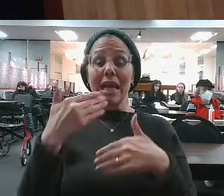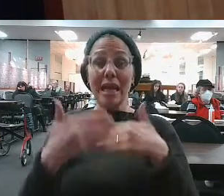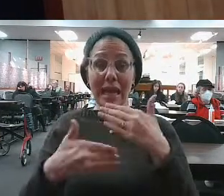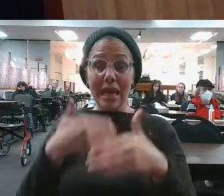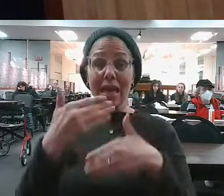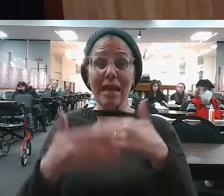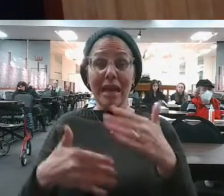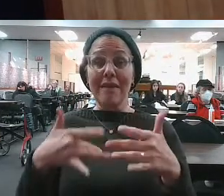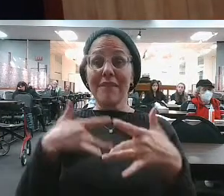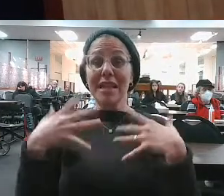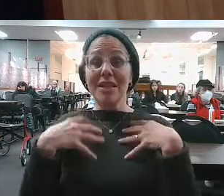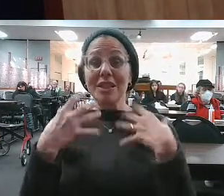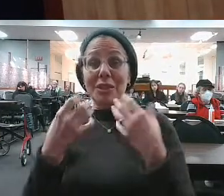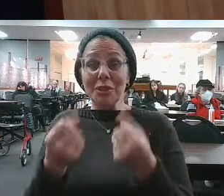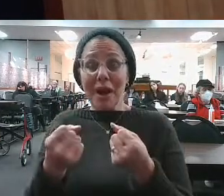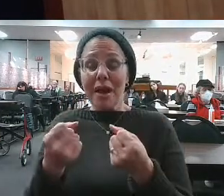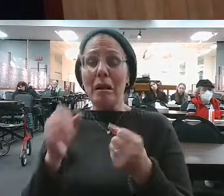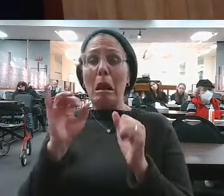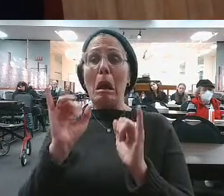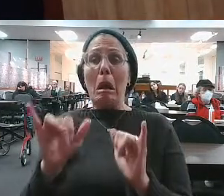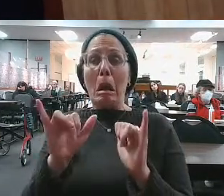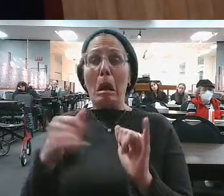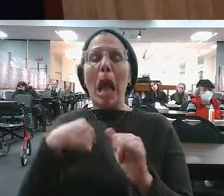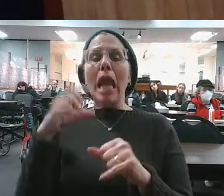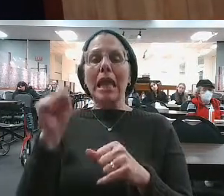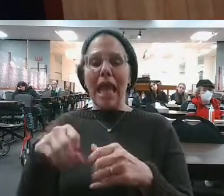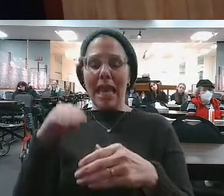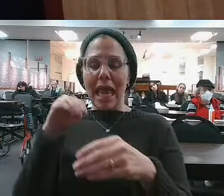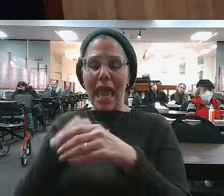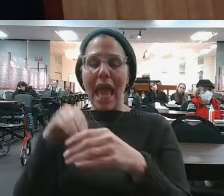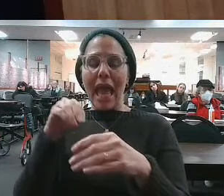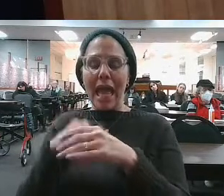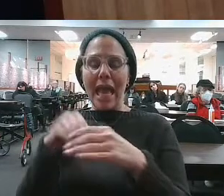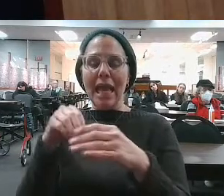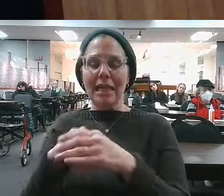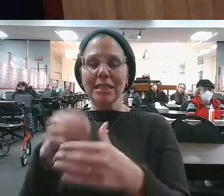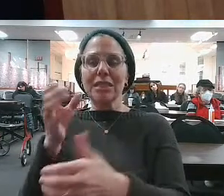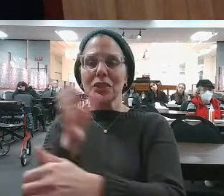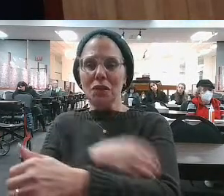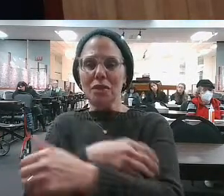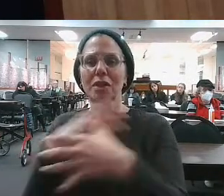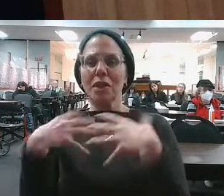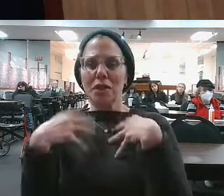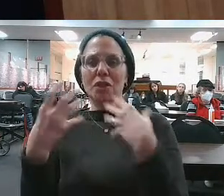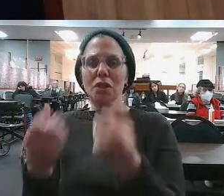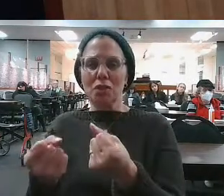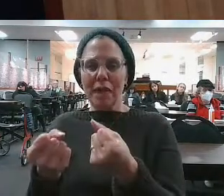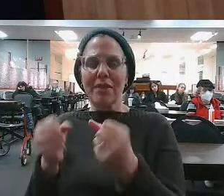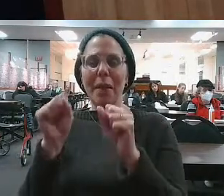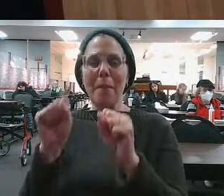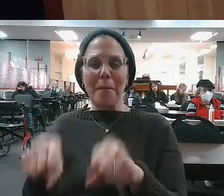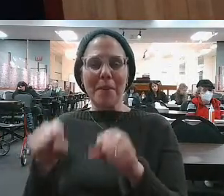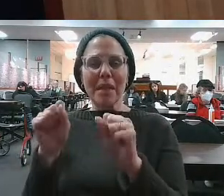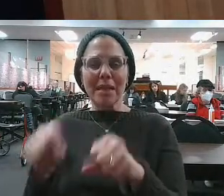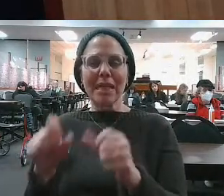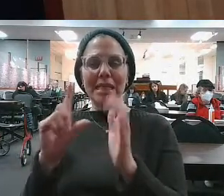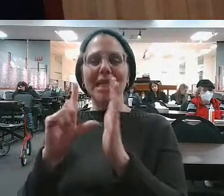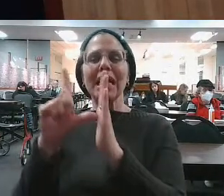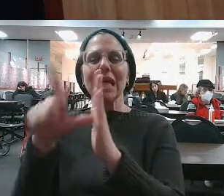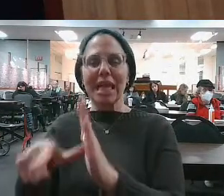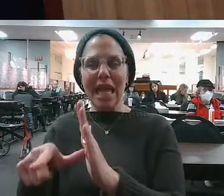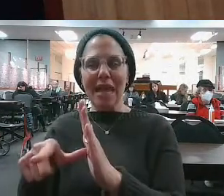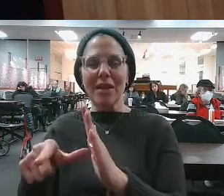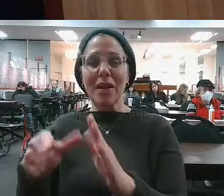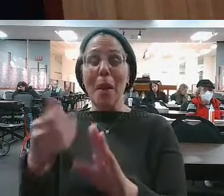back my strength, I realize that I have the ability to access strength, skills, and abilities that I never